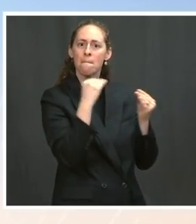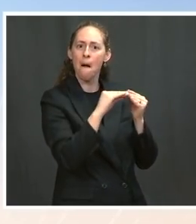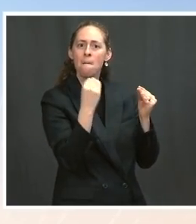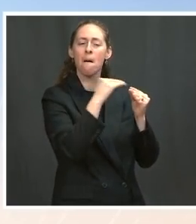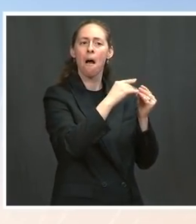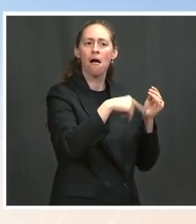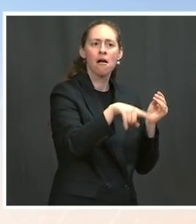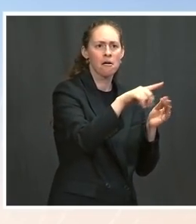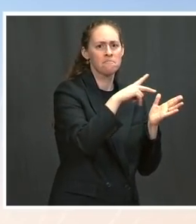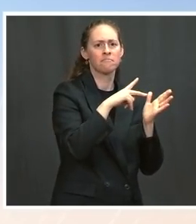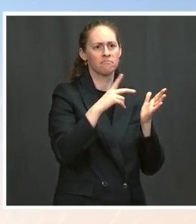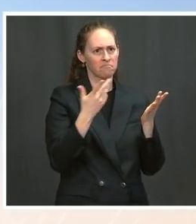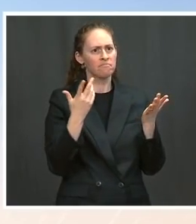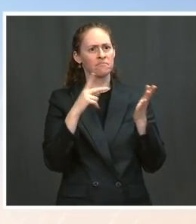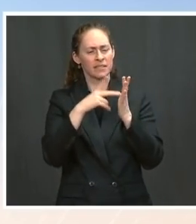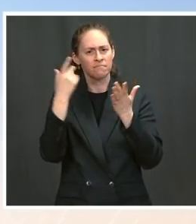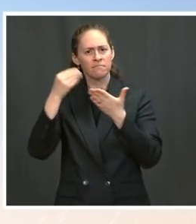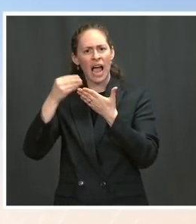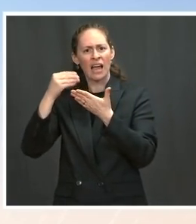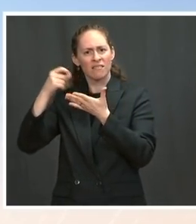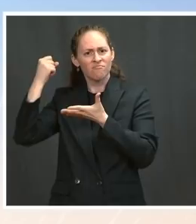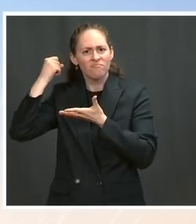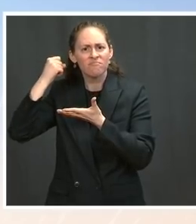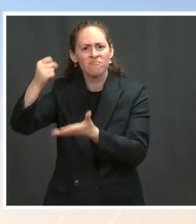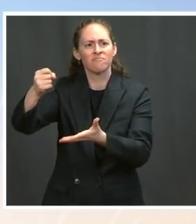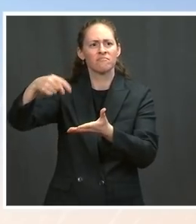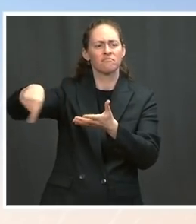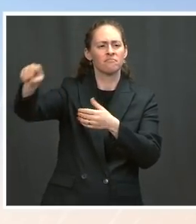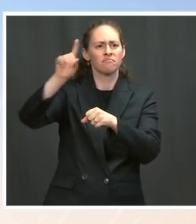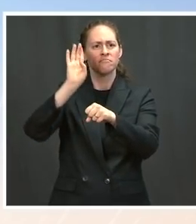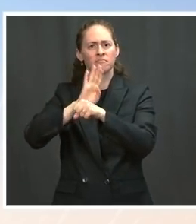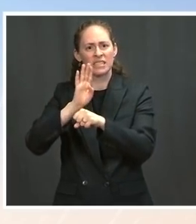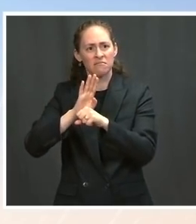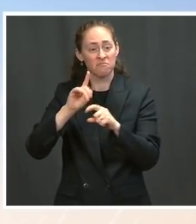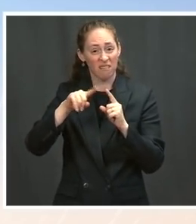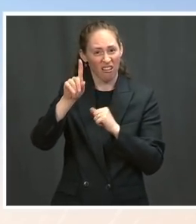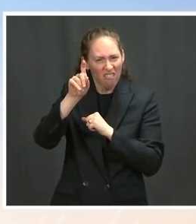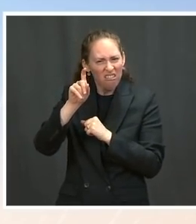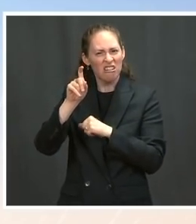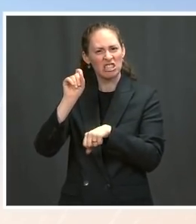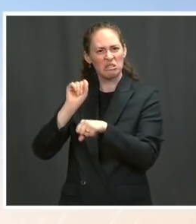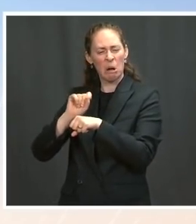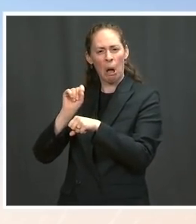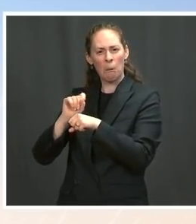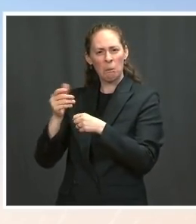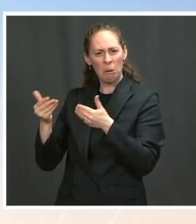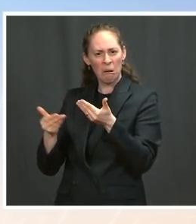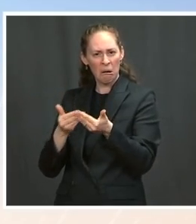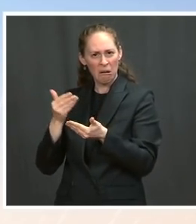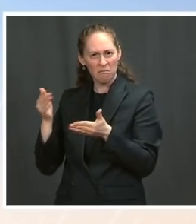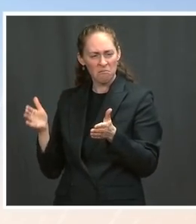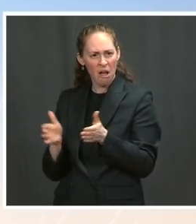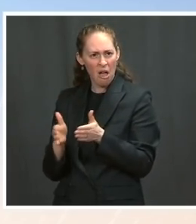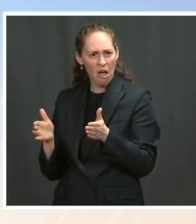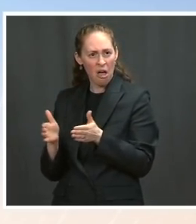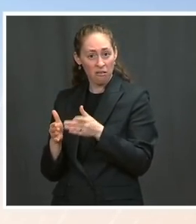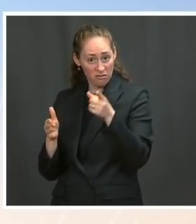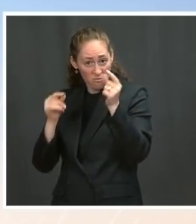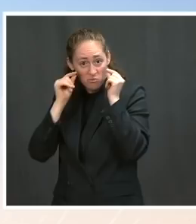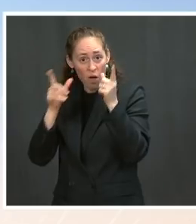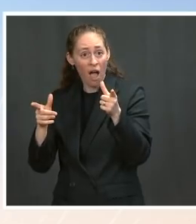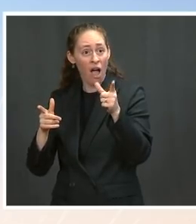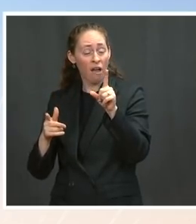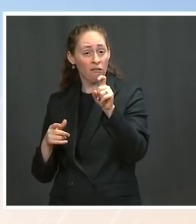businesses is in the bloodstream now. So, were you surprised by the number? And how much of a change would you anticipate